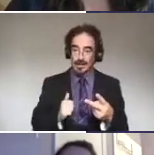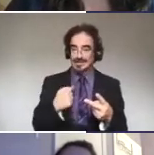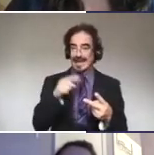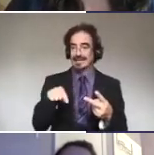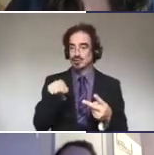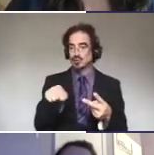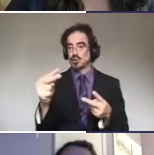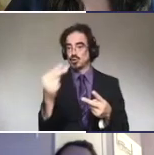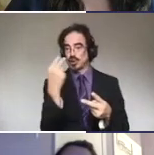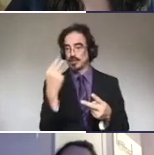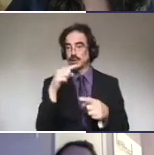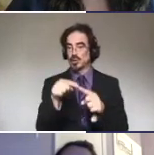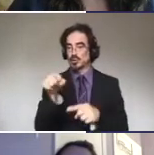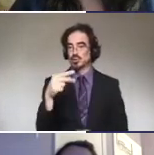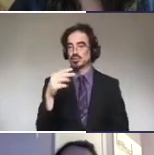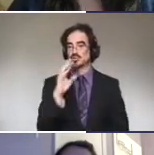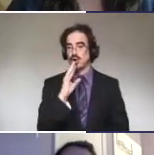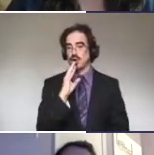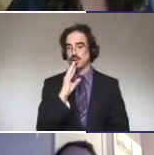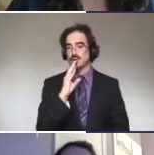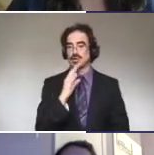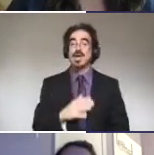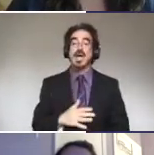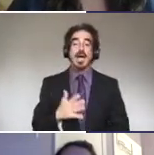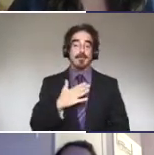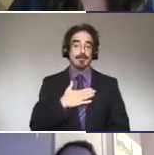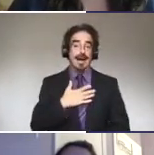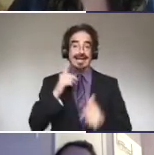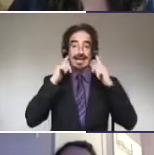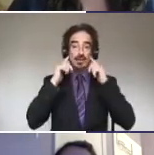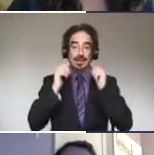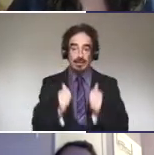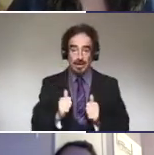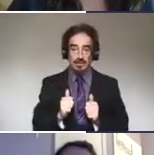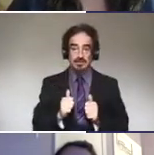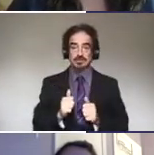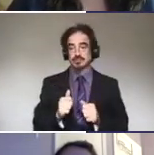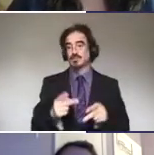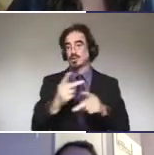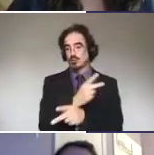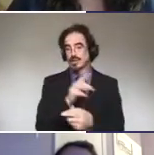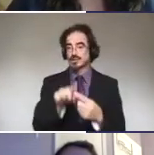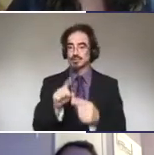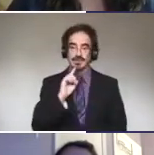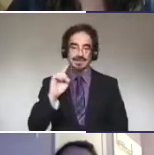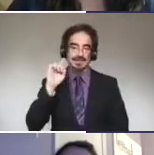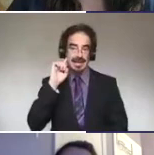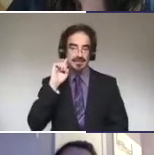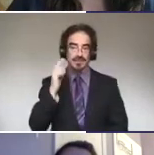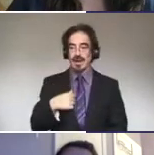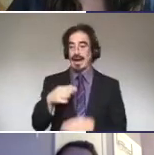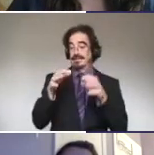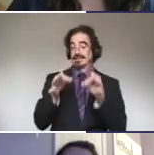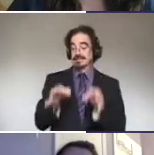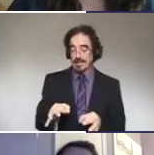Um, the, eventually my hearing loss progressed to deaf and I decided to get a